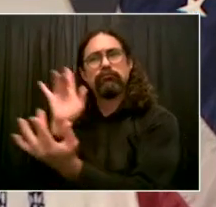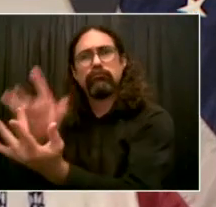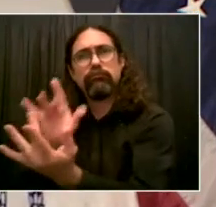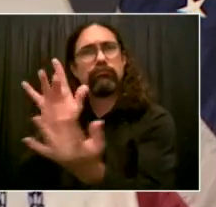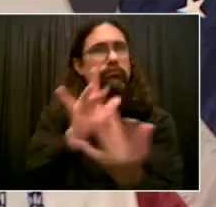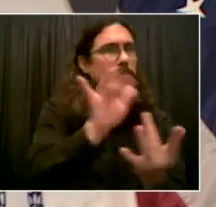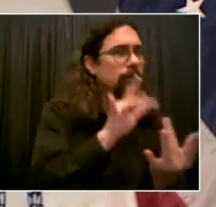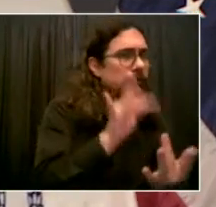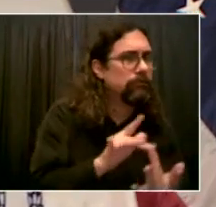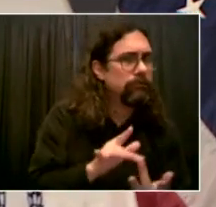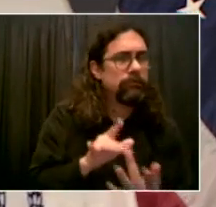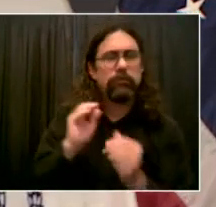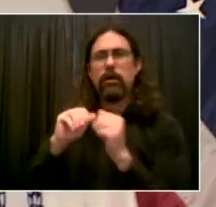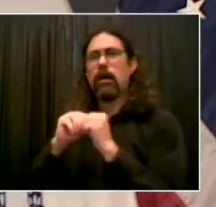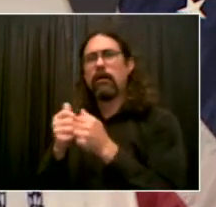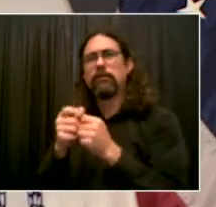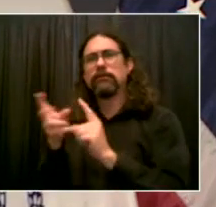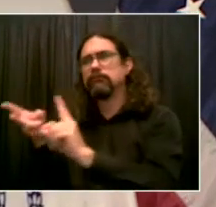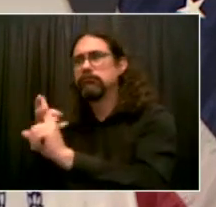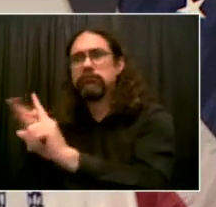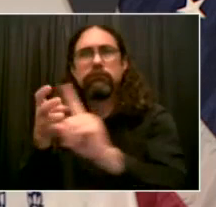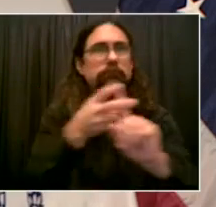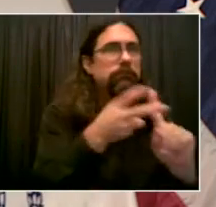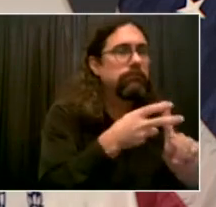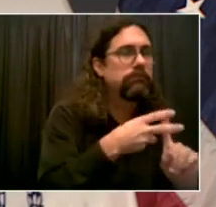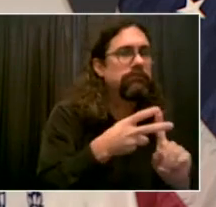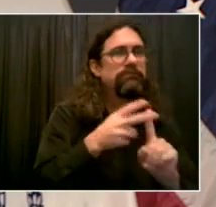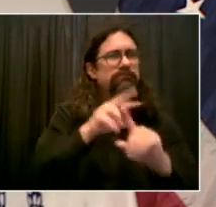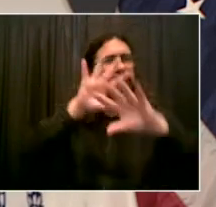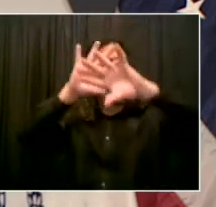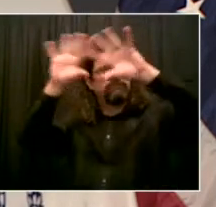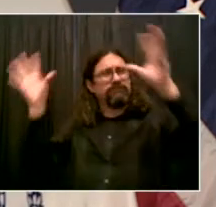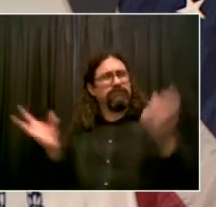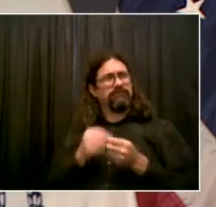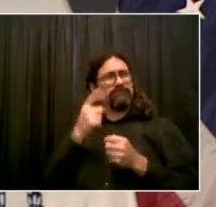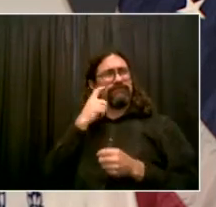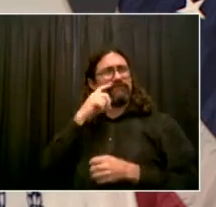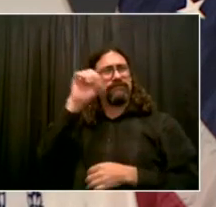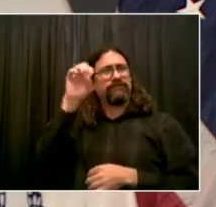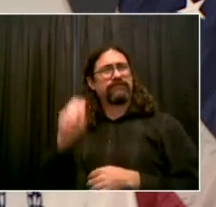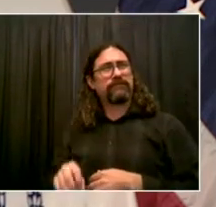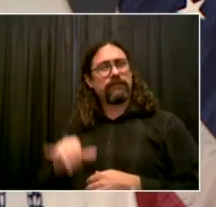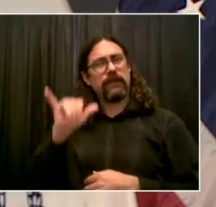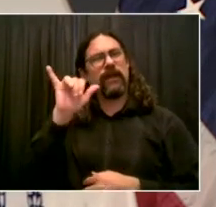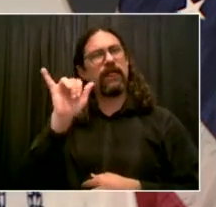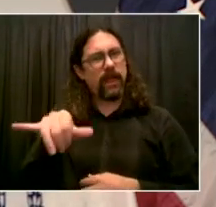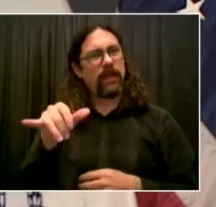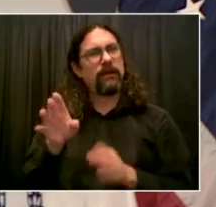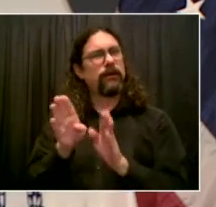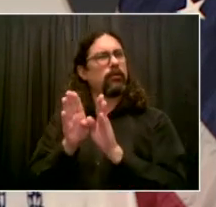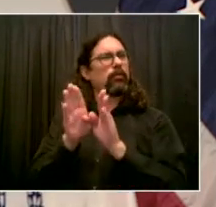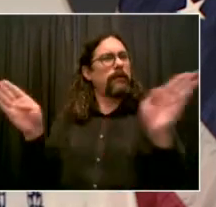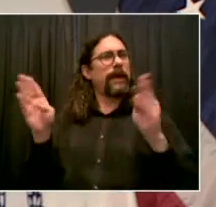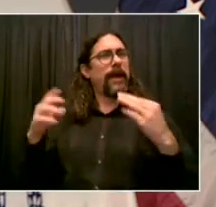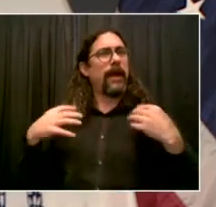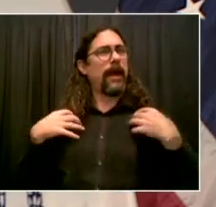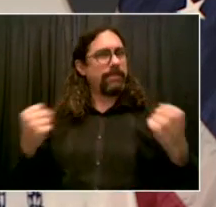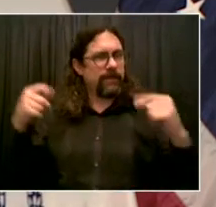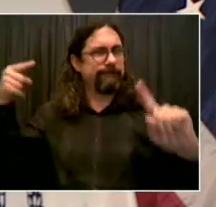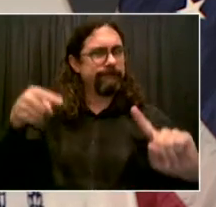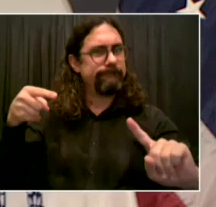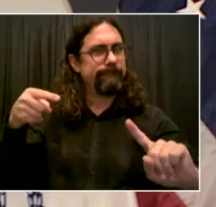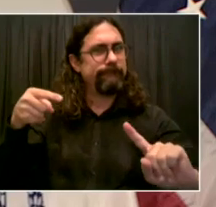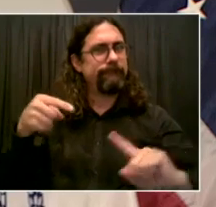City the public health capital of the world. And I don't say that lightly and I don't just say that because we're New Yorkers and we're proud